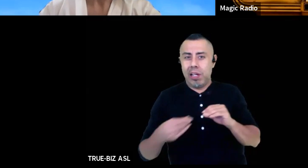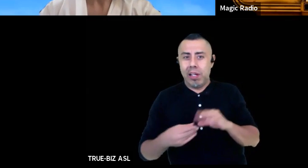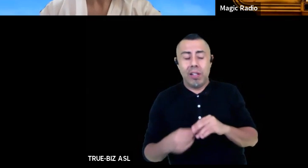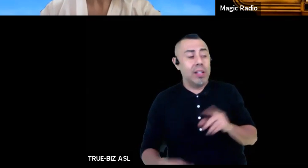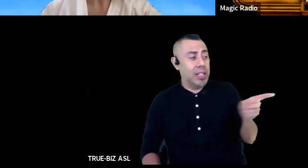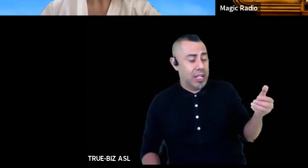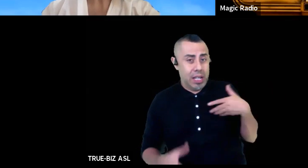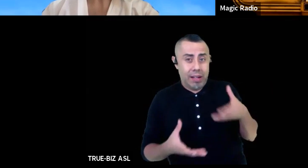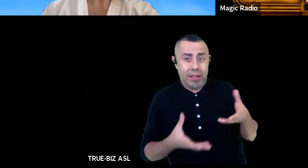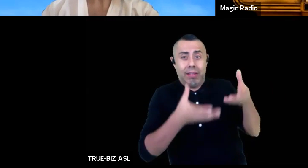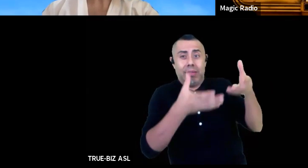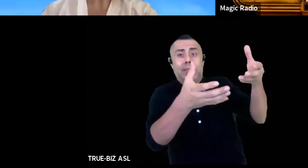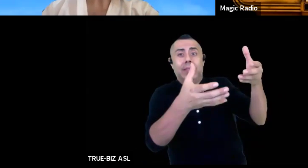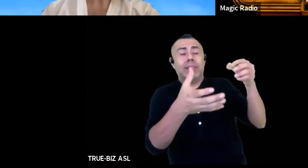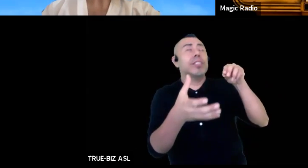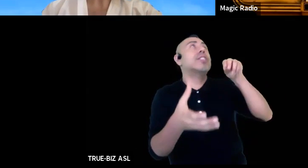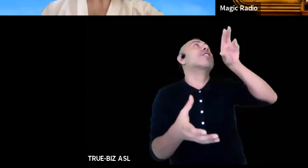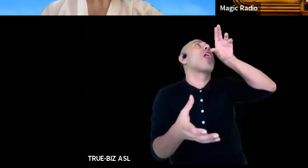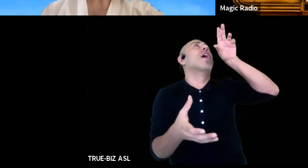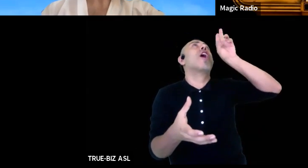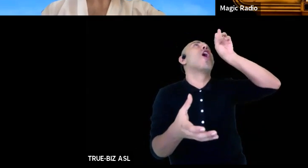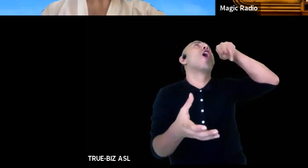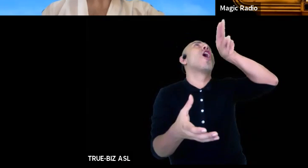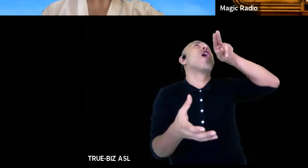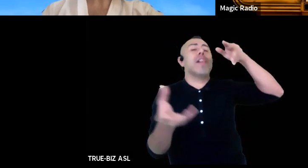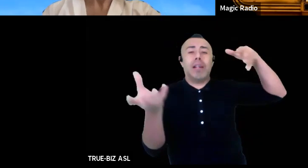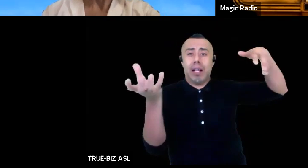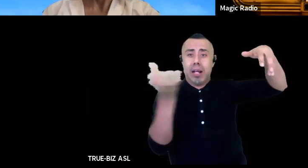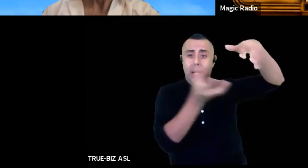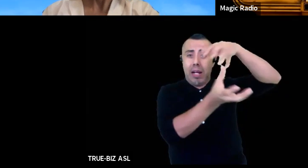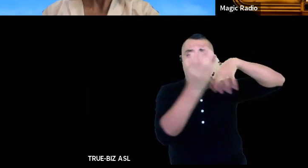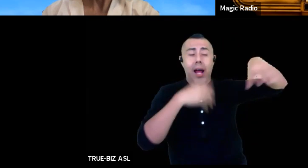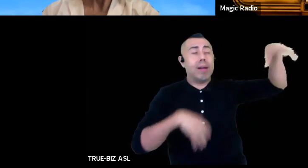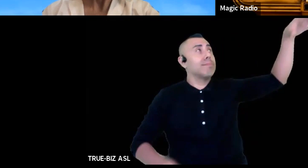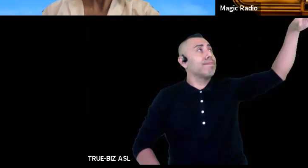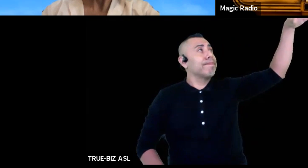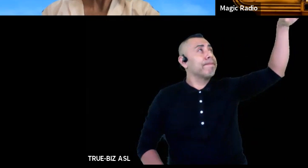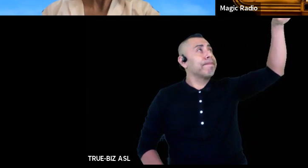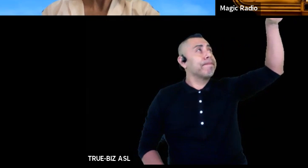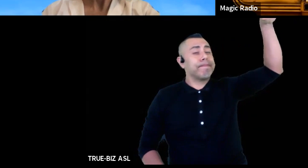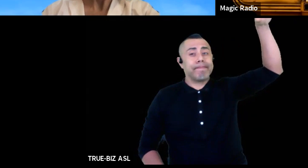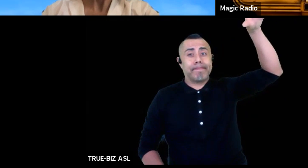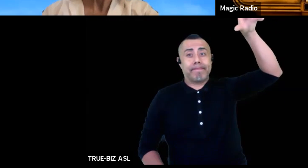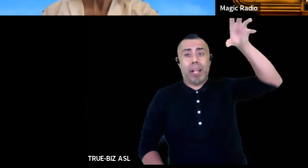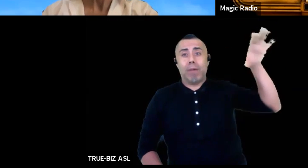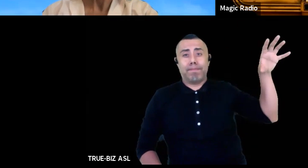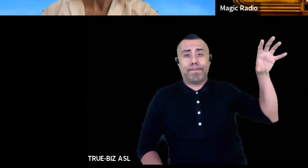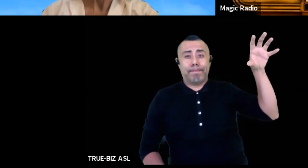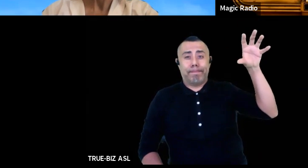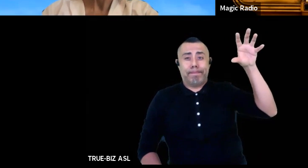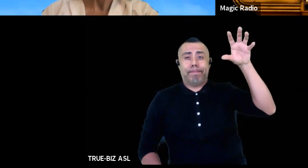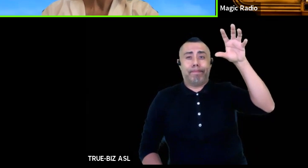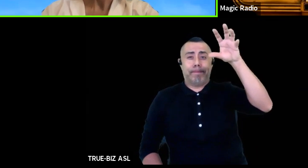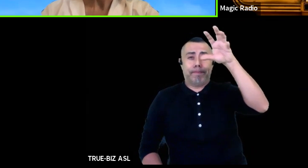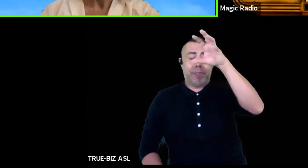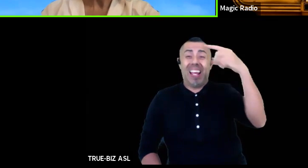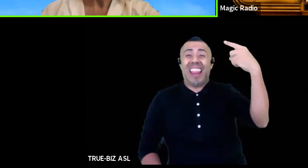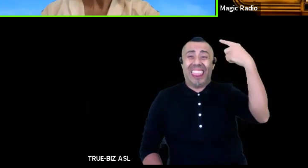he sticks his tongue out happily anticipating the drenching he'll figure he figures he'll get he cleans the cloud